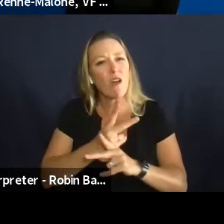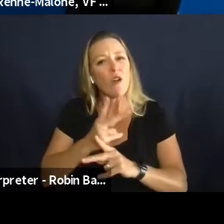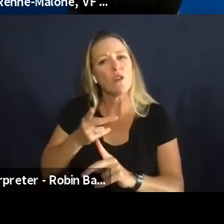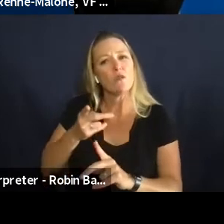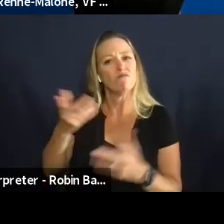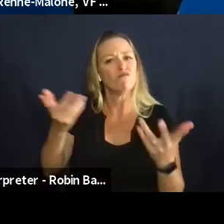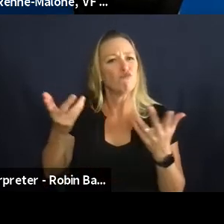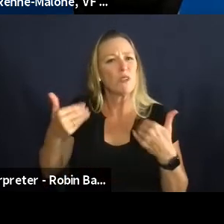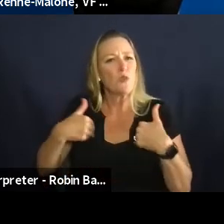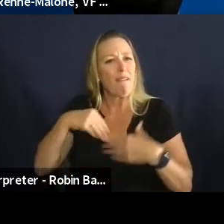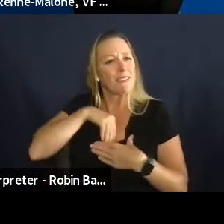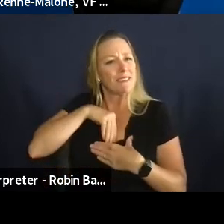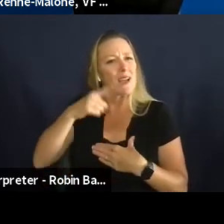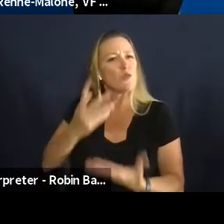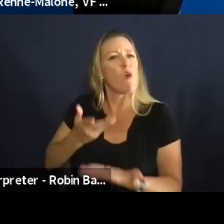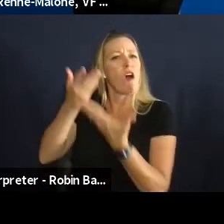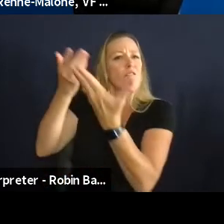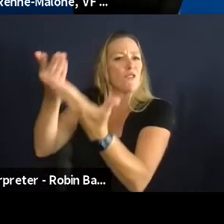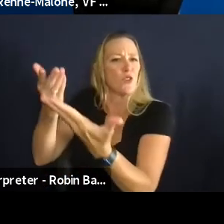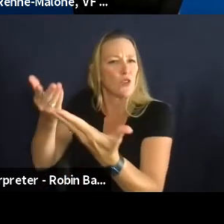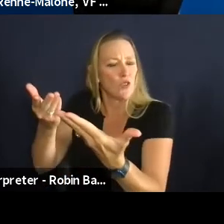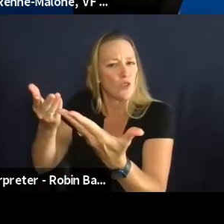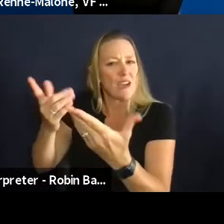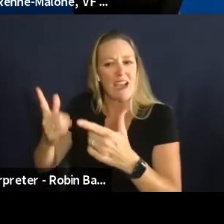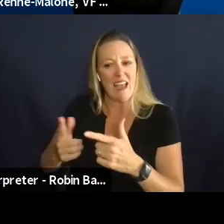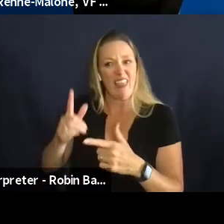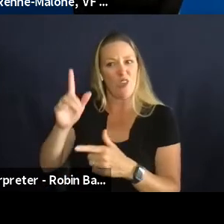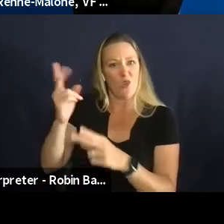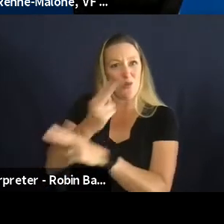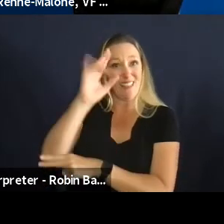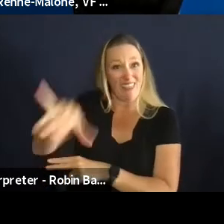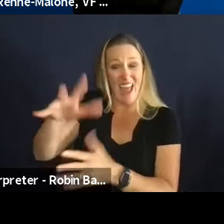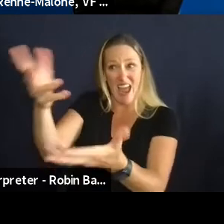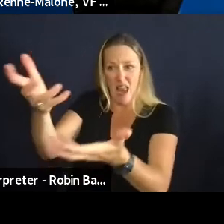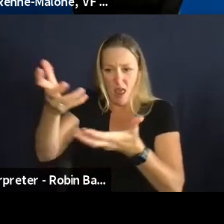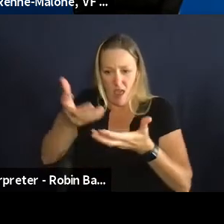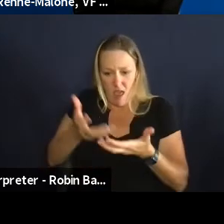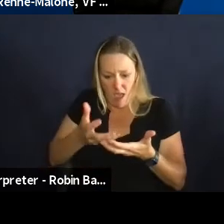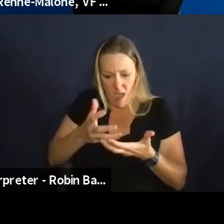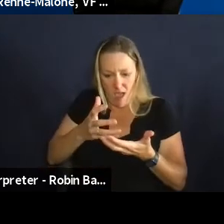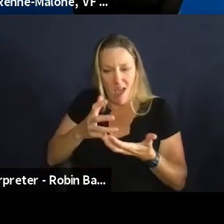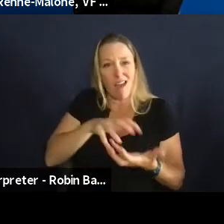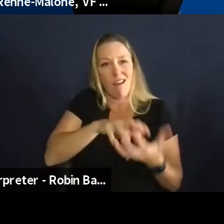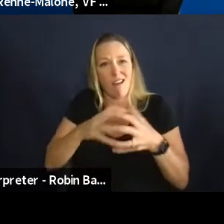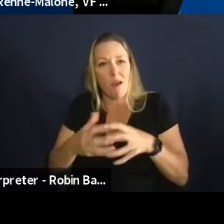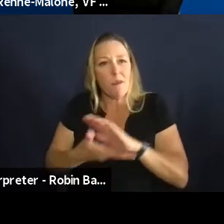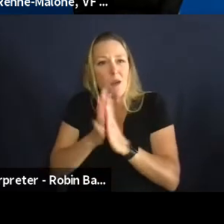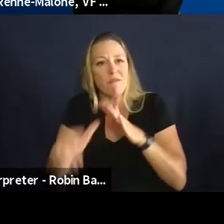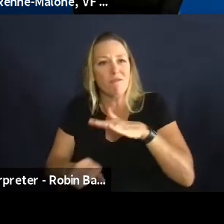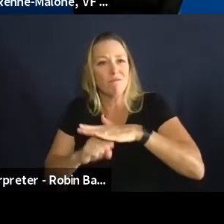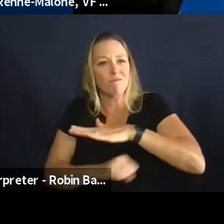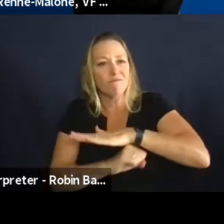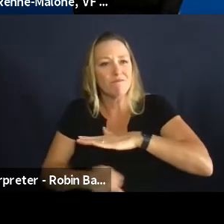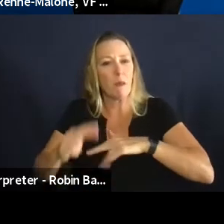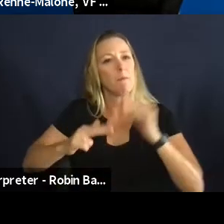um and build your business based off of that i think and and understanding what the world needs i know for